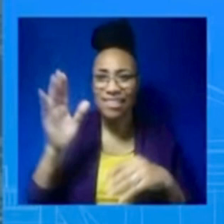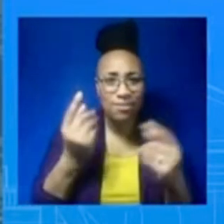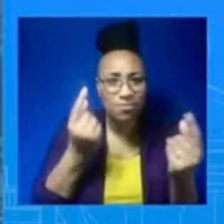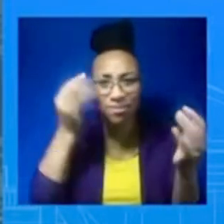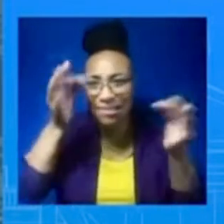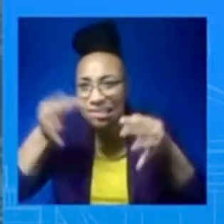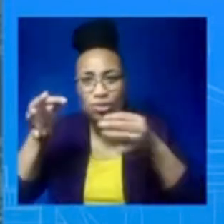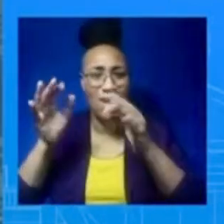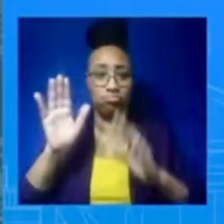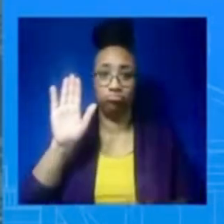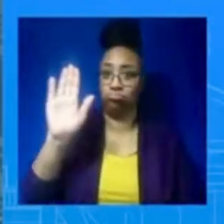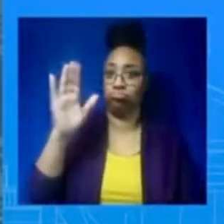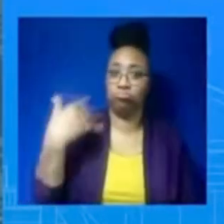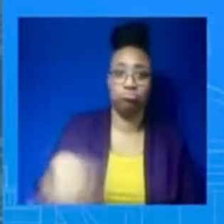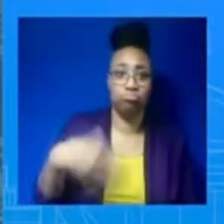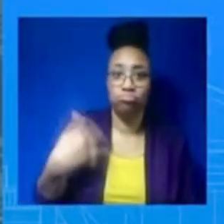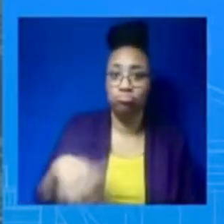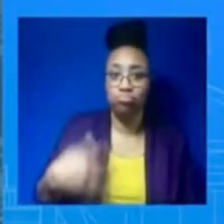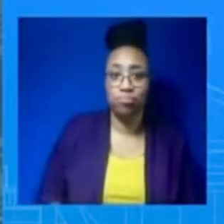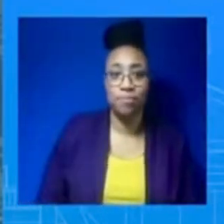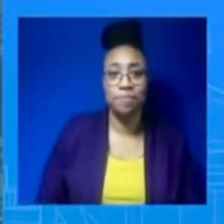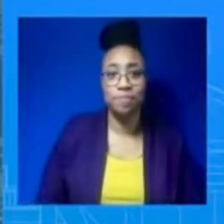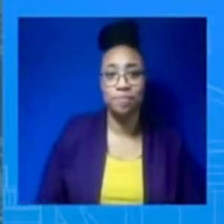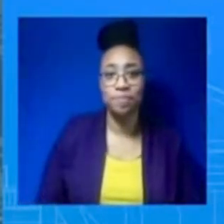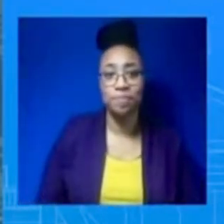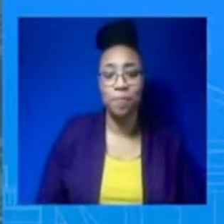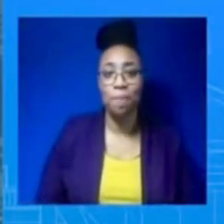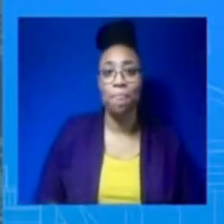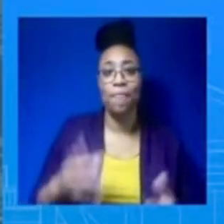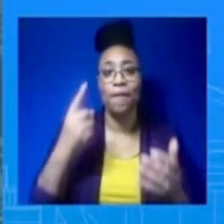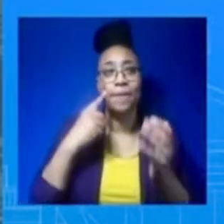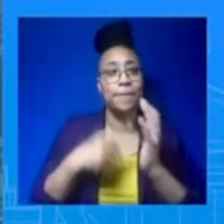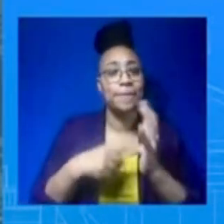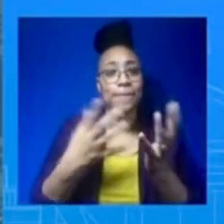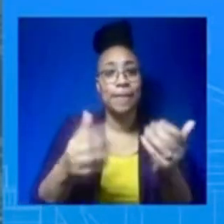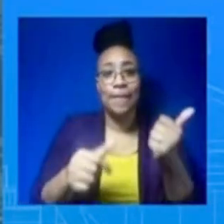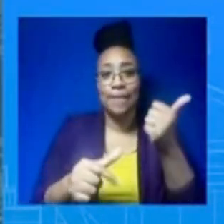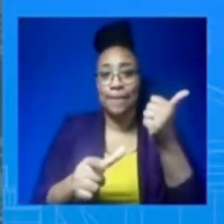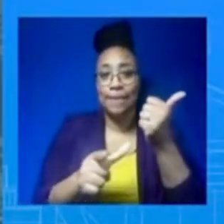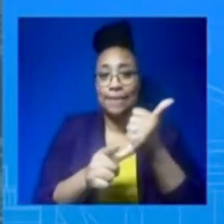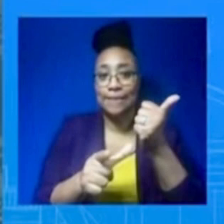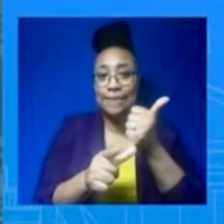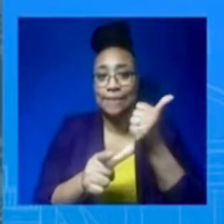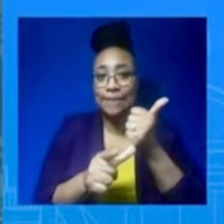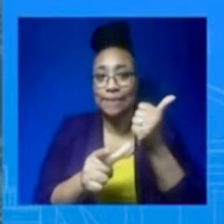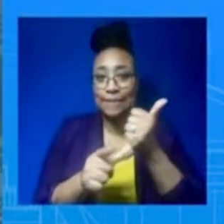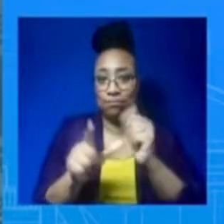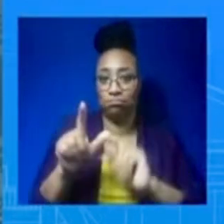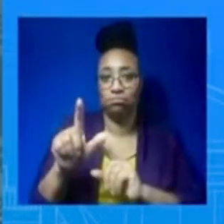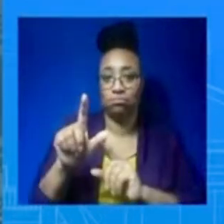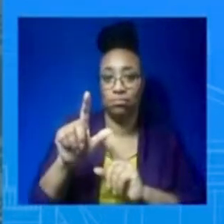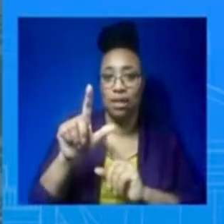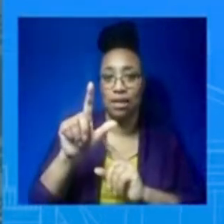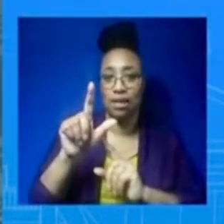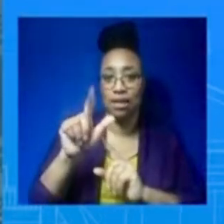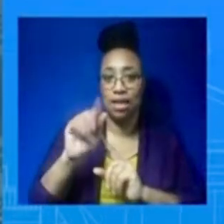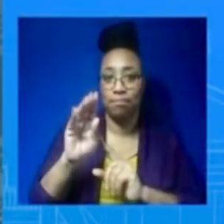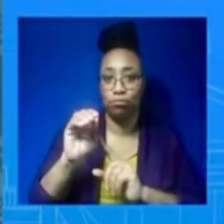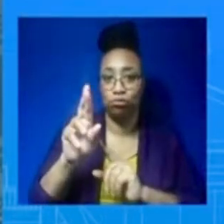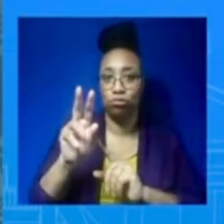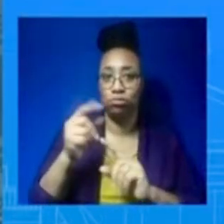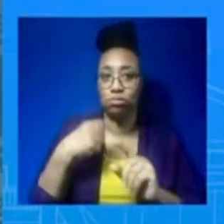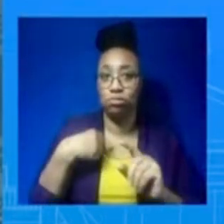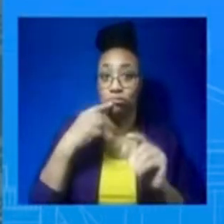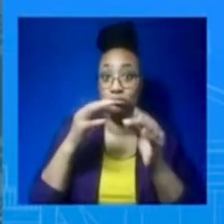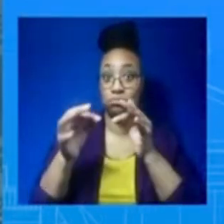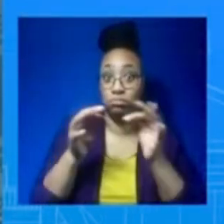Julie Hsu. And I laid out what the President has done in having the most diverse administration. And so, I think all you have